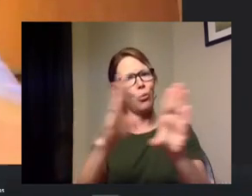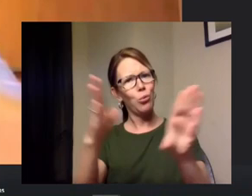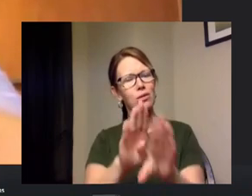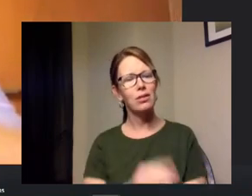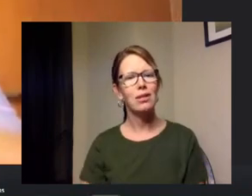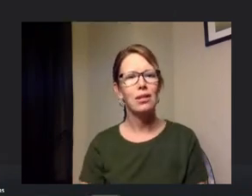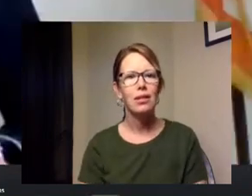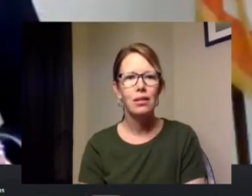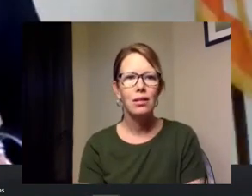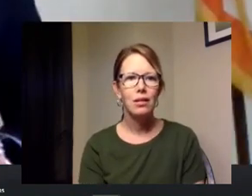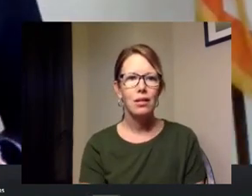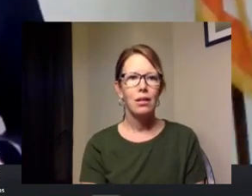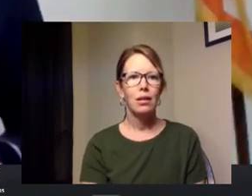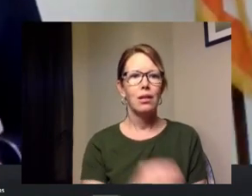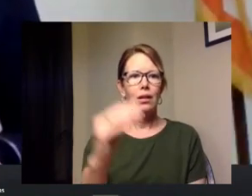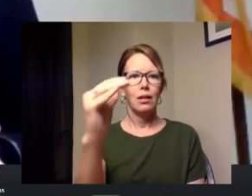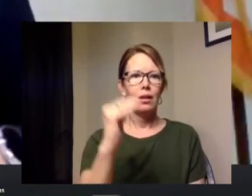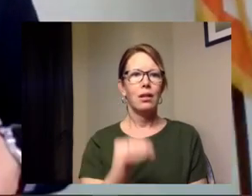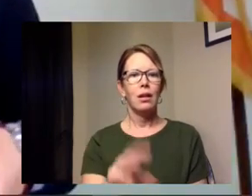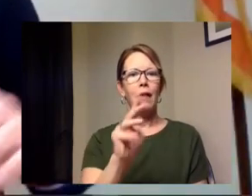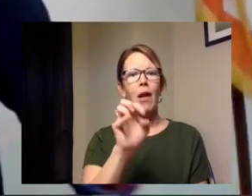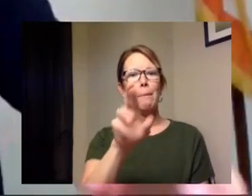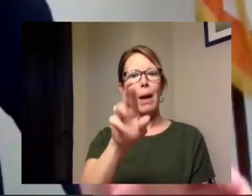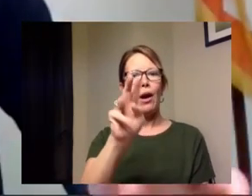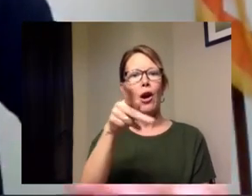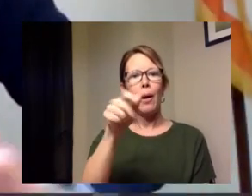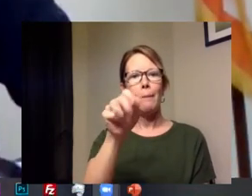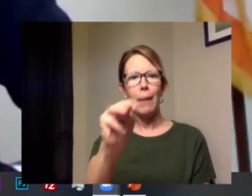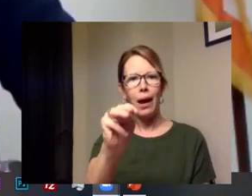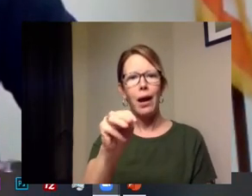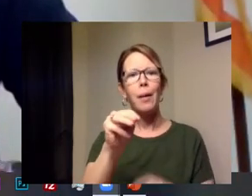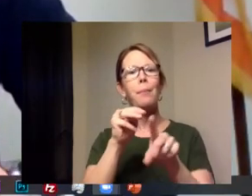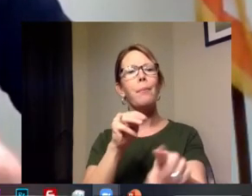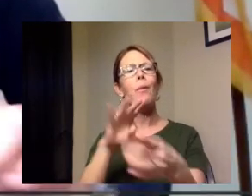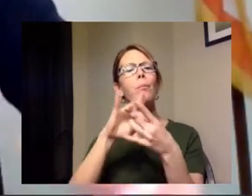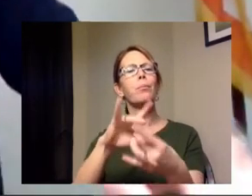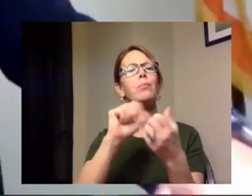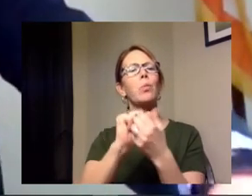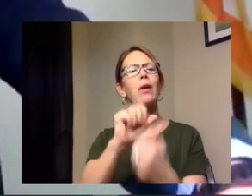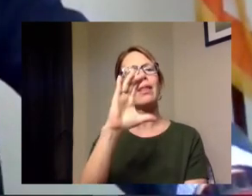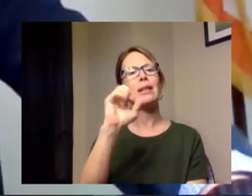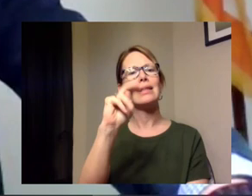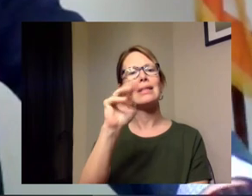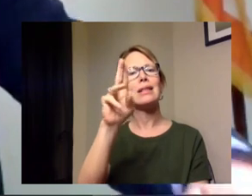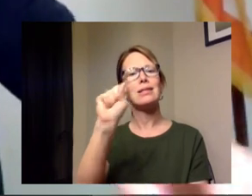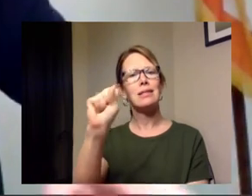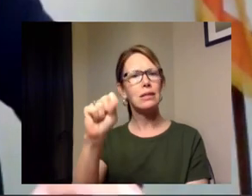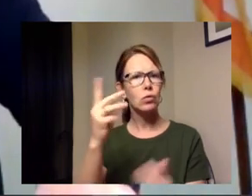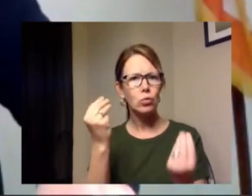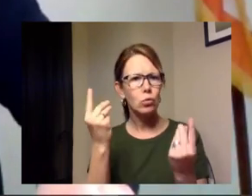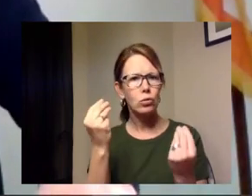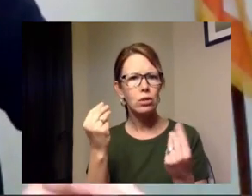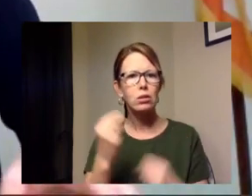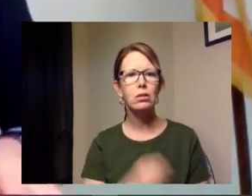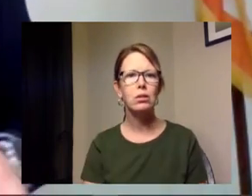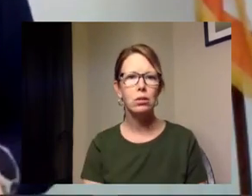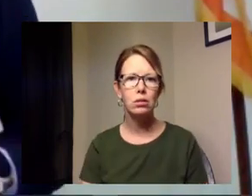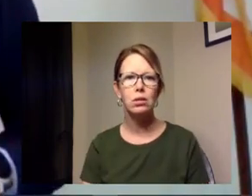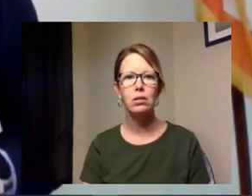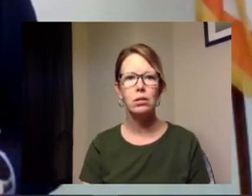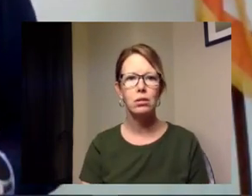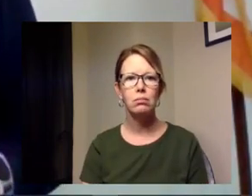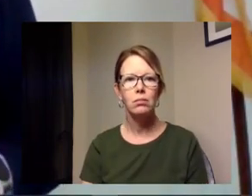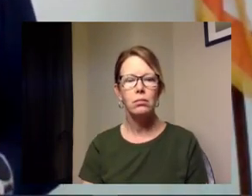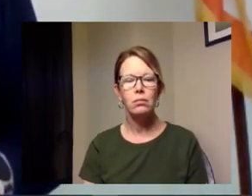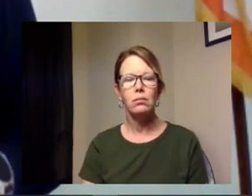thank you chief this next question is for mayor pam regarding the census how can we do our part you